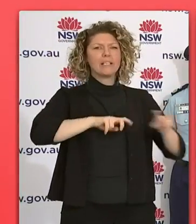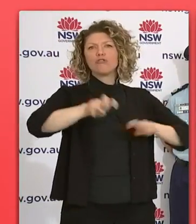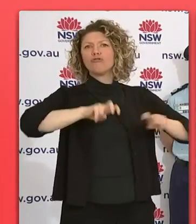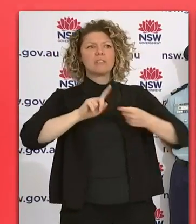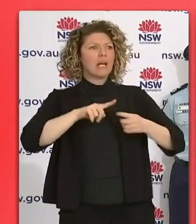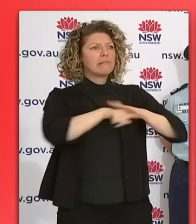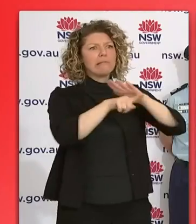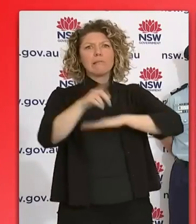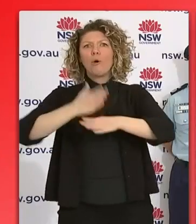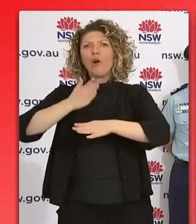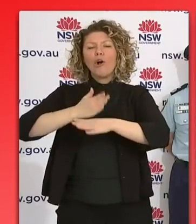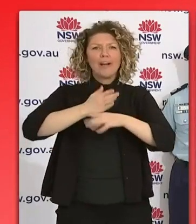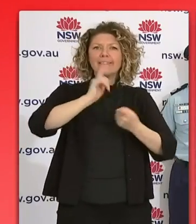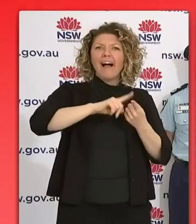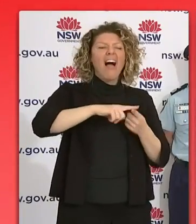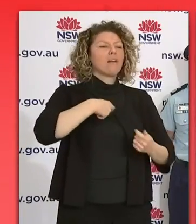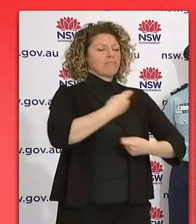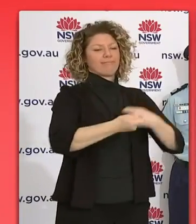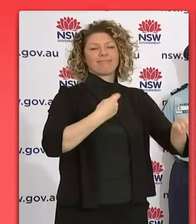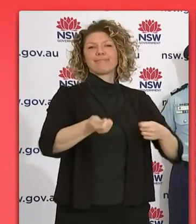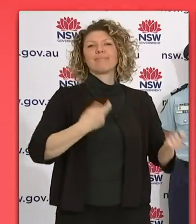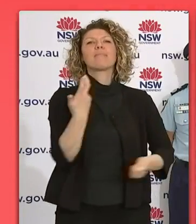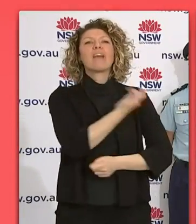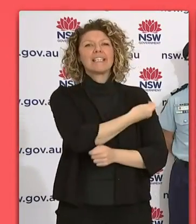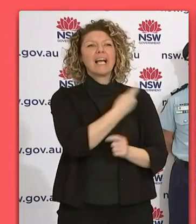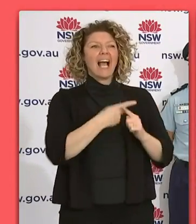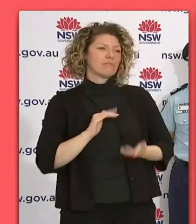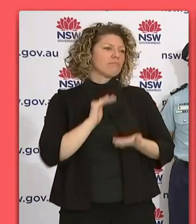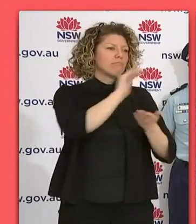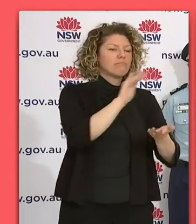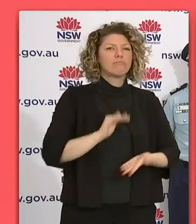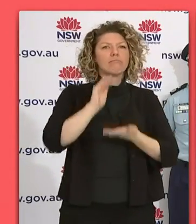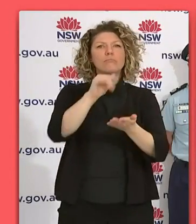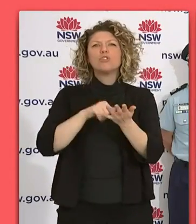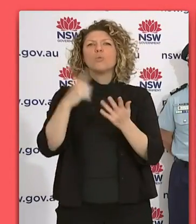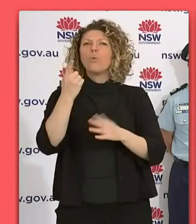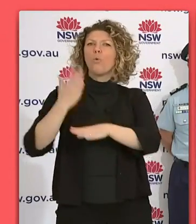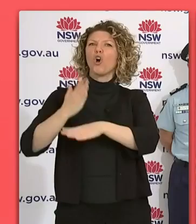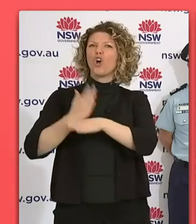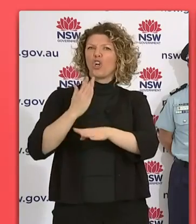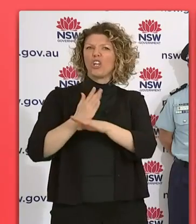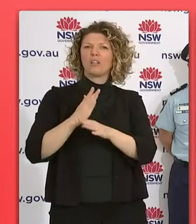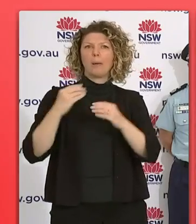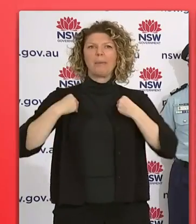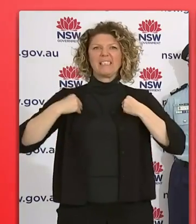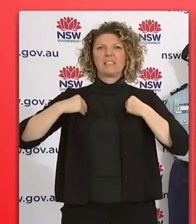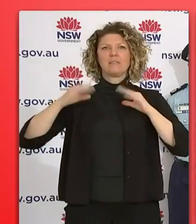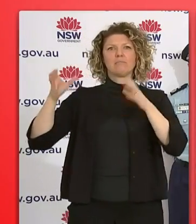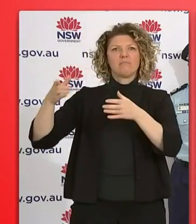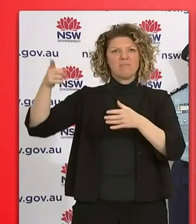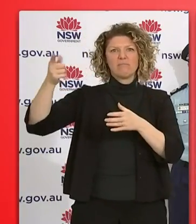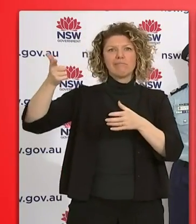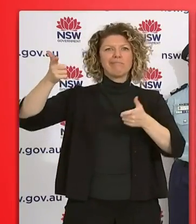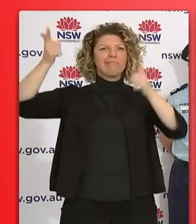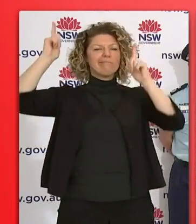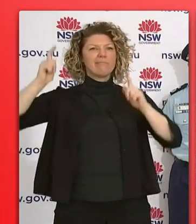communities because of their jobs. And it goes specifically to workplaces. And I want to thank, uh, various industry leads, industry heads who've worked